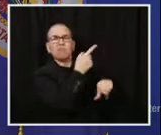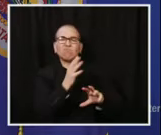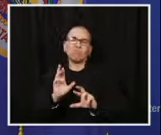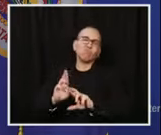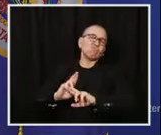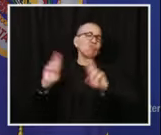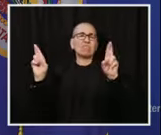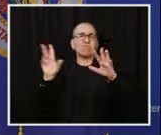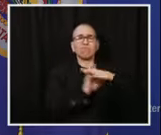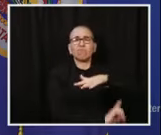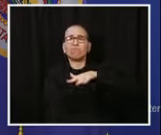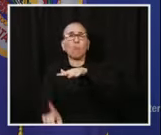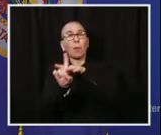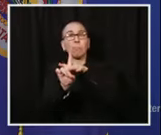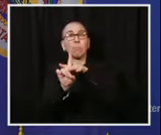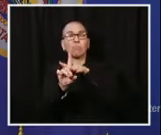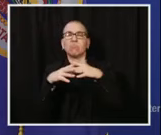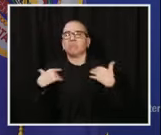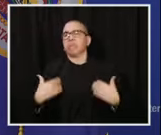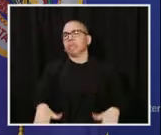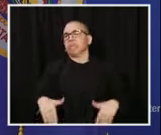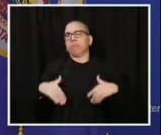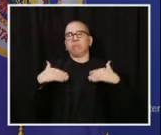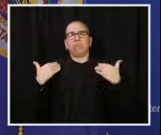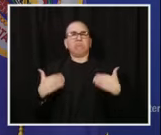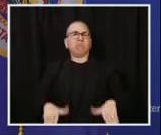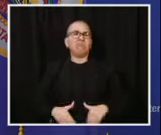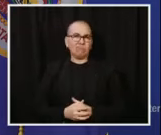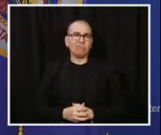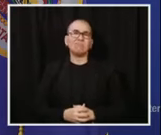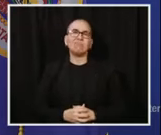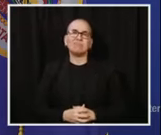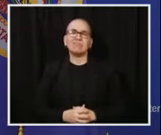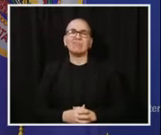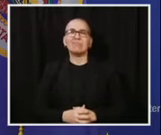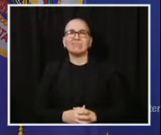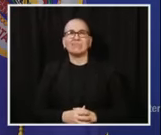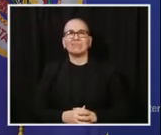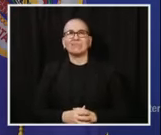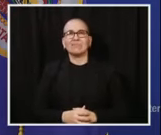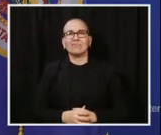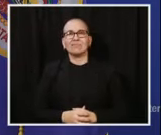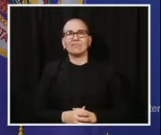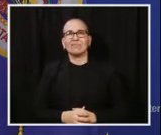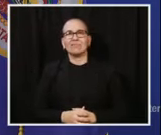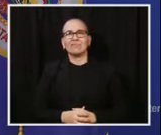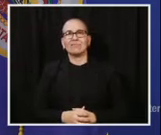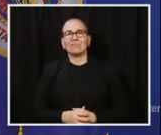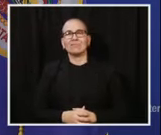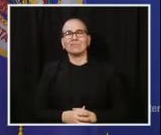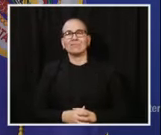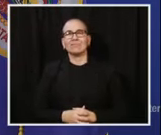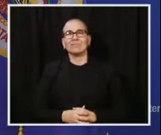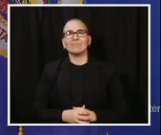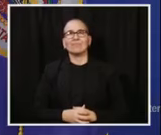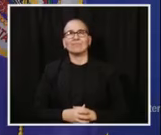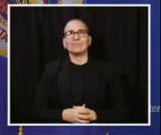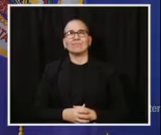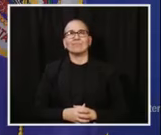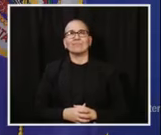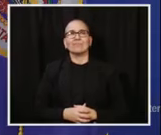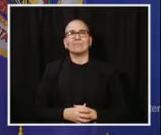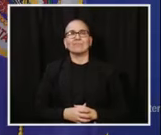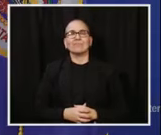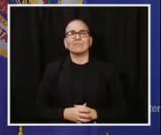know how you're going to care for residents because there's no one to do it. That call goes in and the Minnesota Department of Health, those nurses and the National